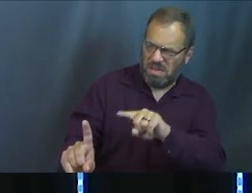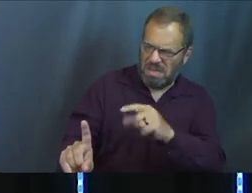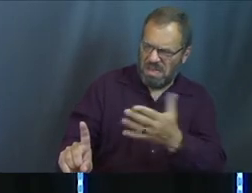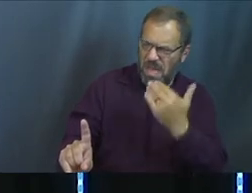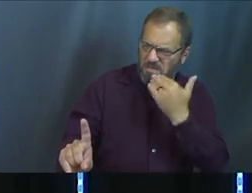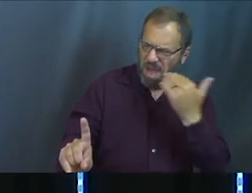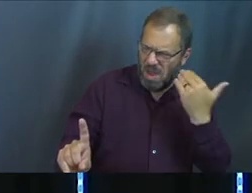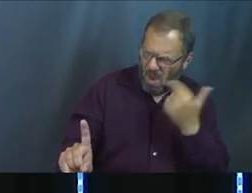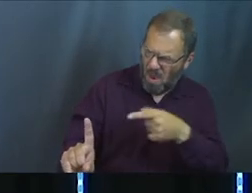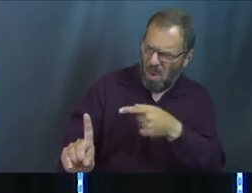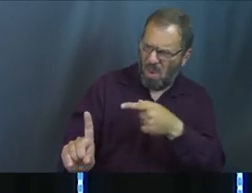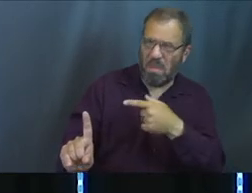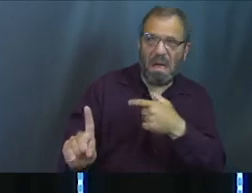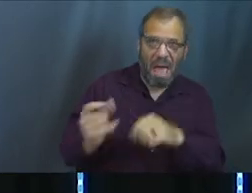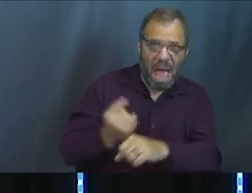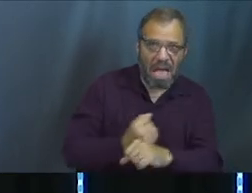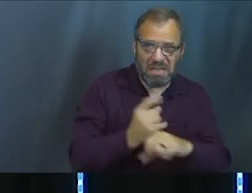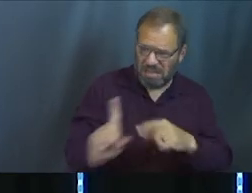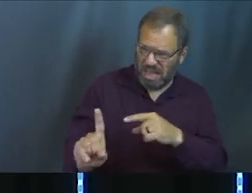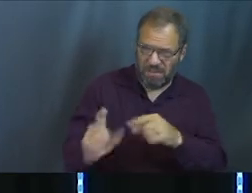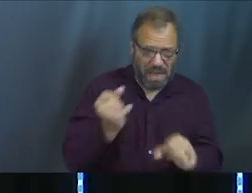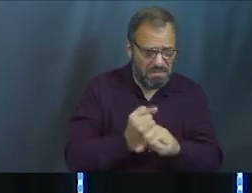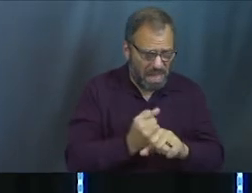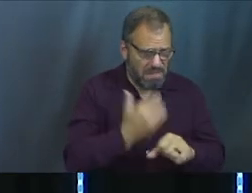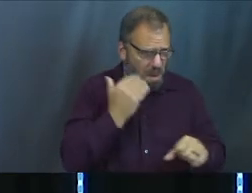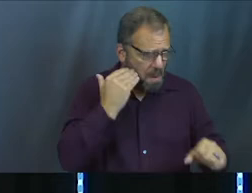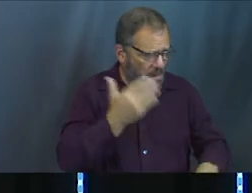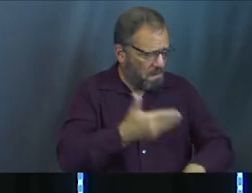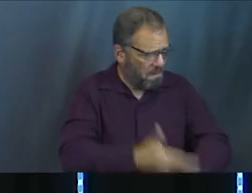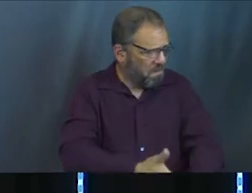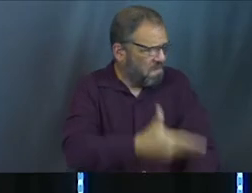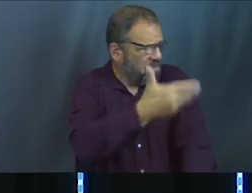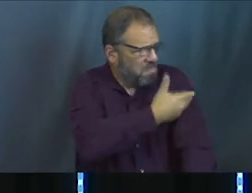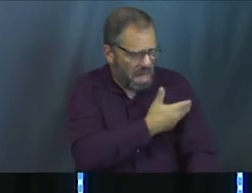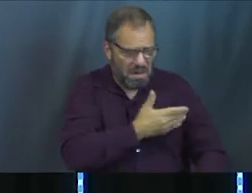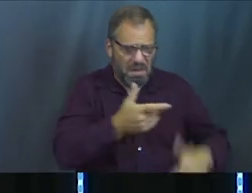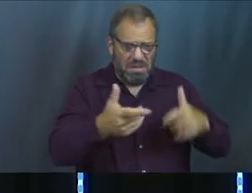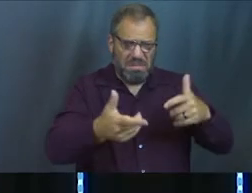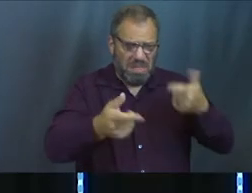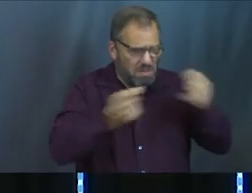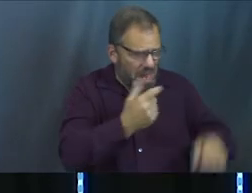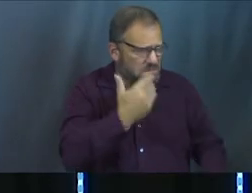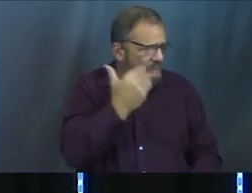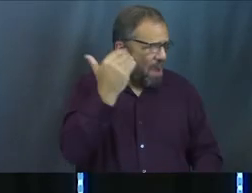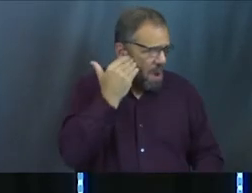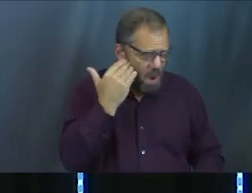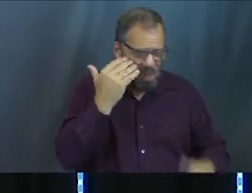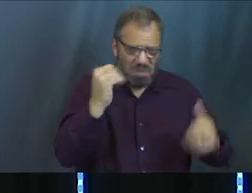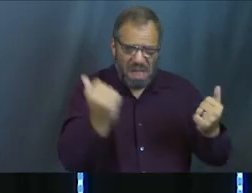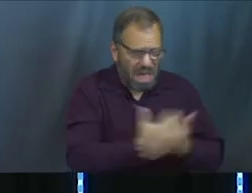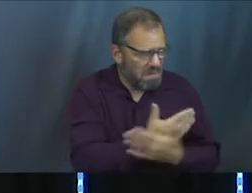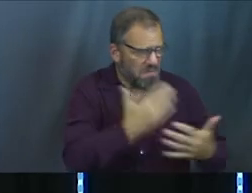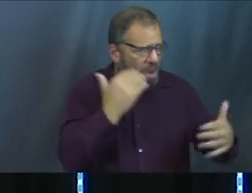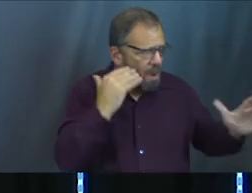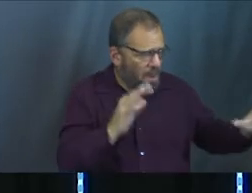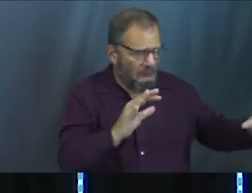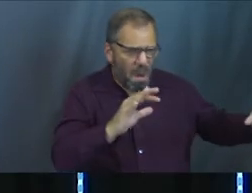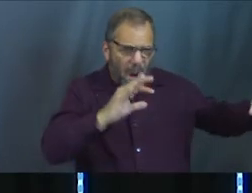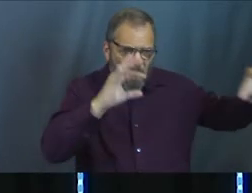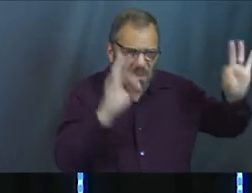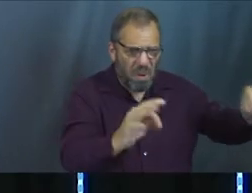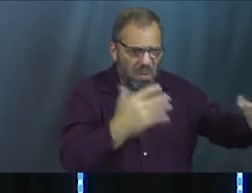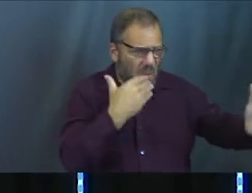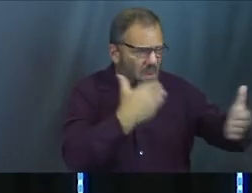house as a slave, and he made the whole thing better. He ran my household and everything in it so, so